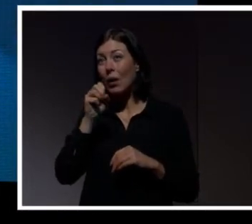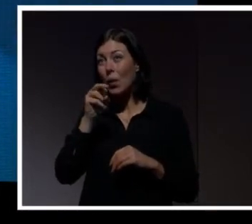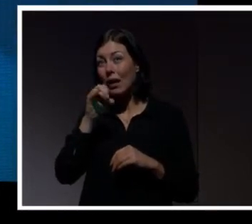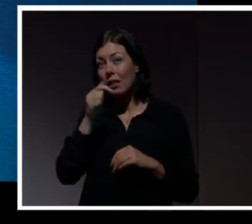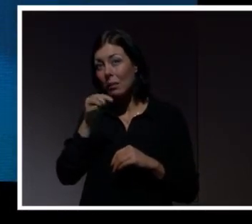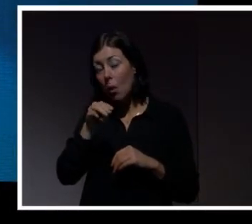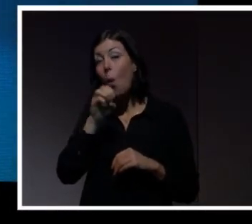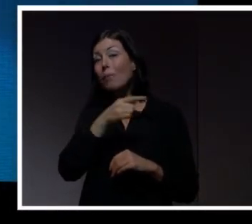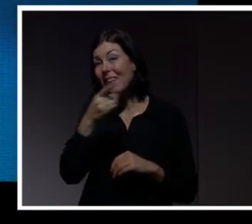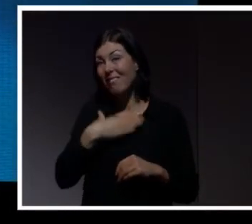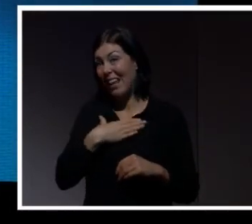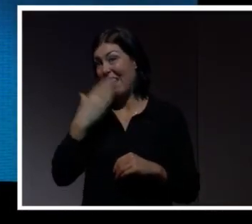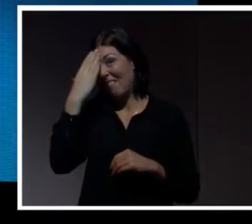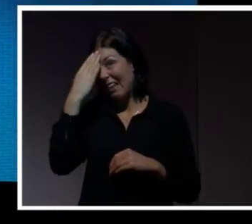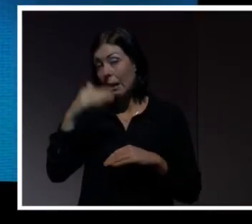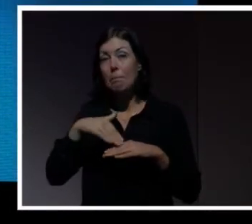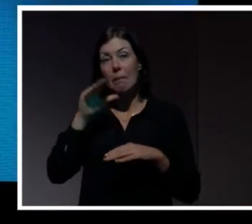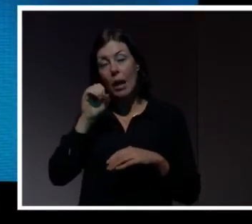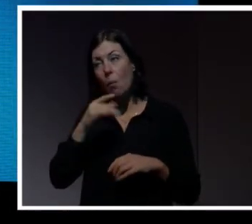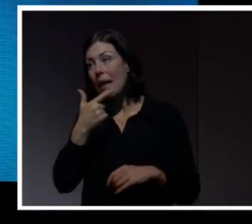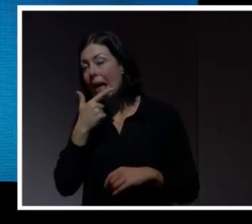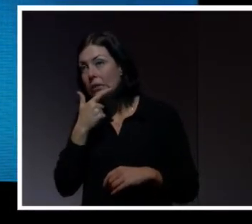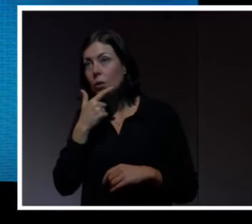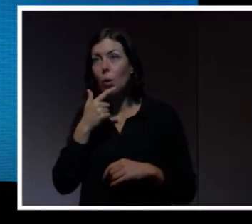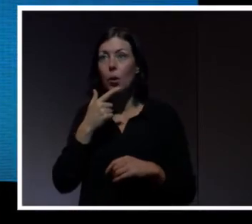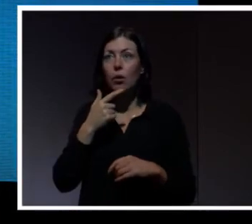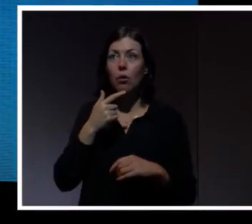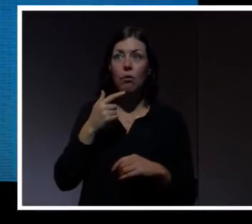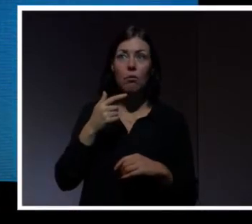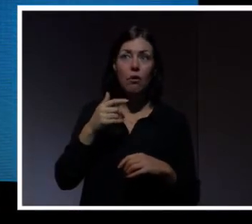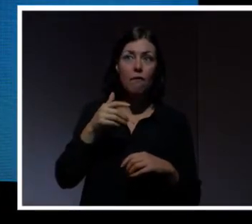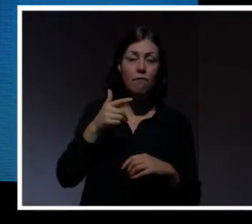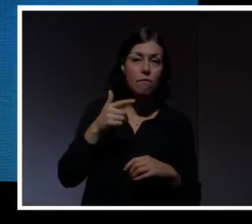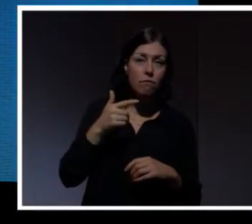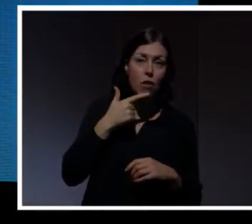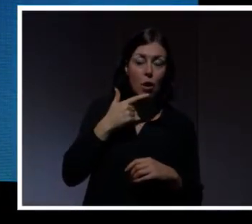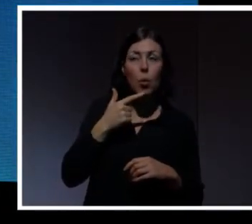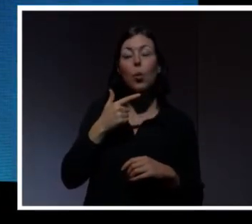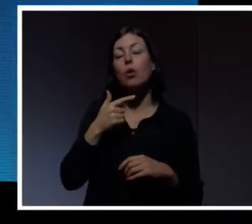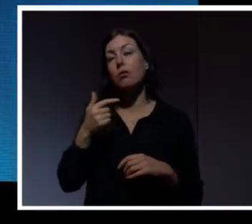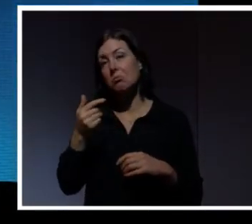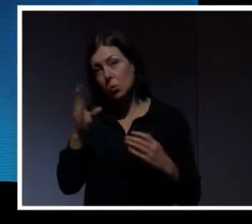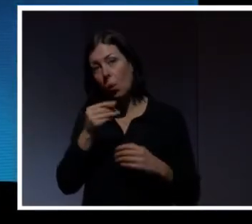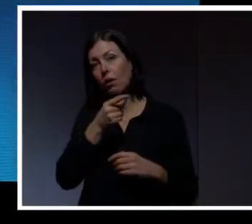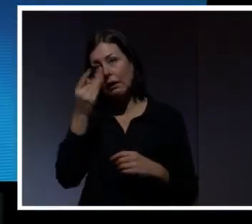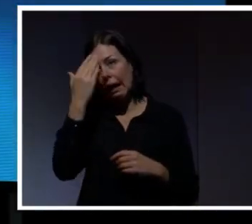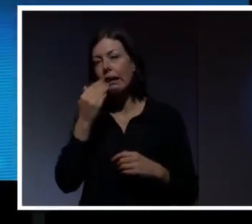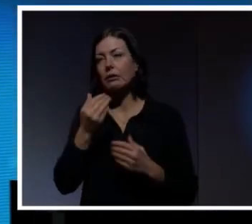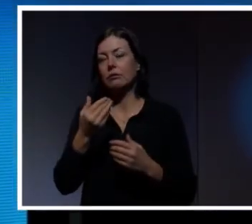but if you want to know about what the dangers are and what the dangers aren't, then my book is available. Thank you very much.